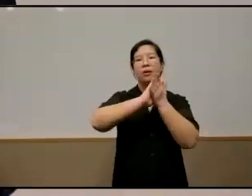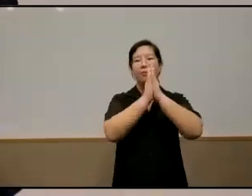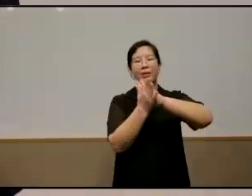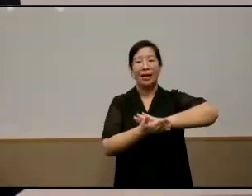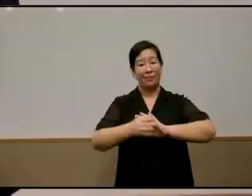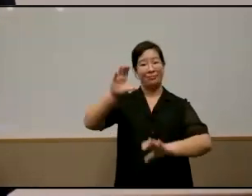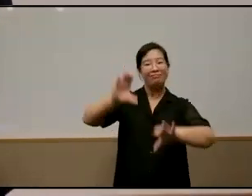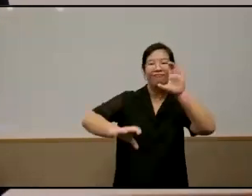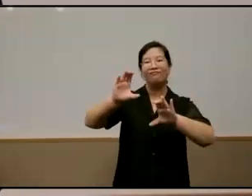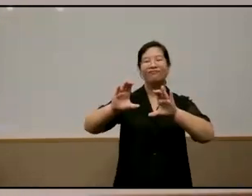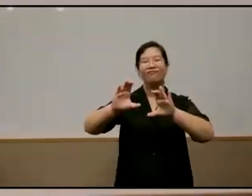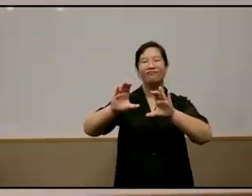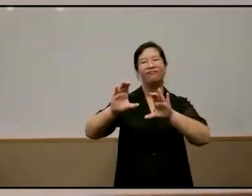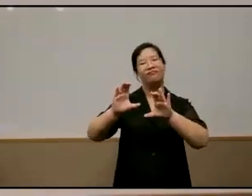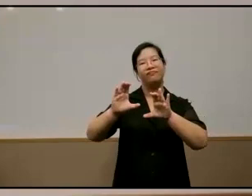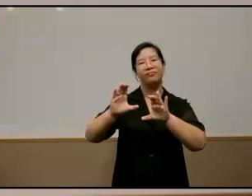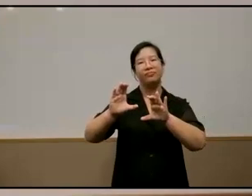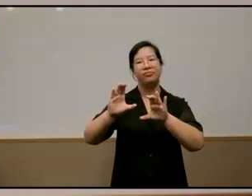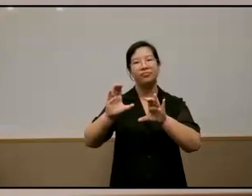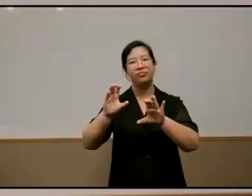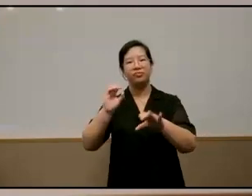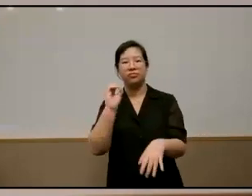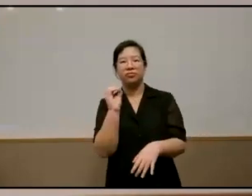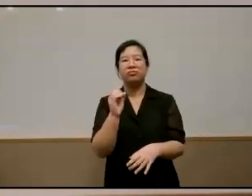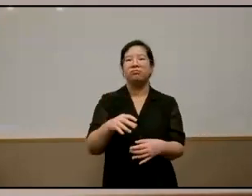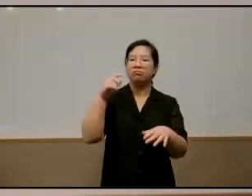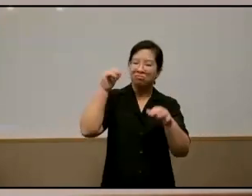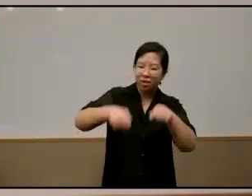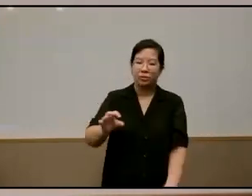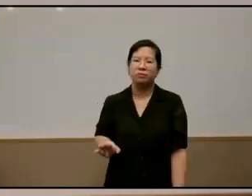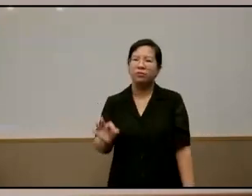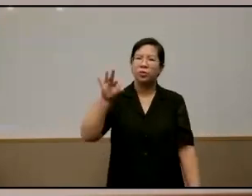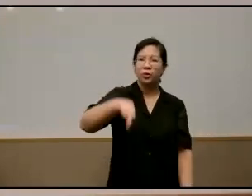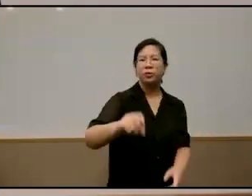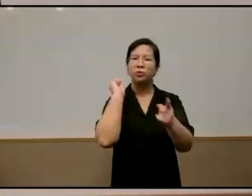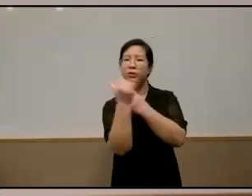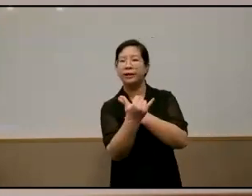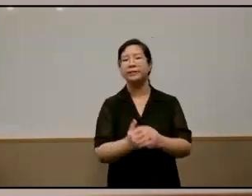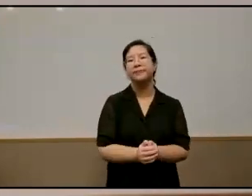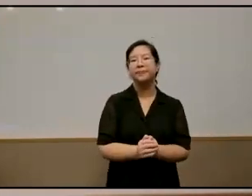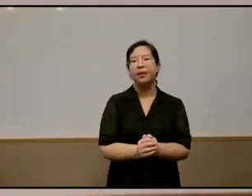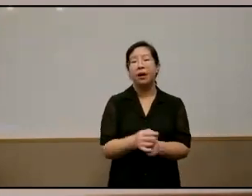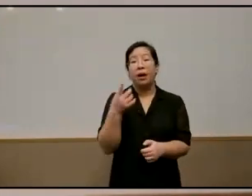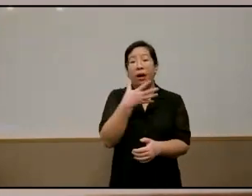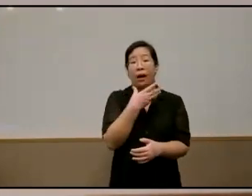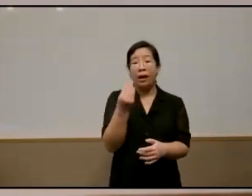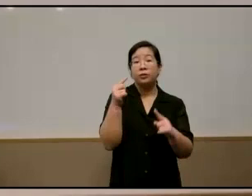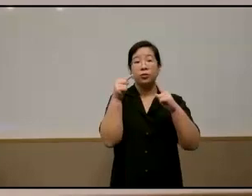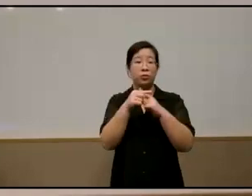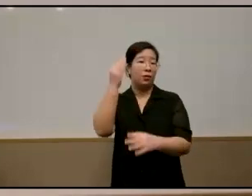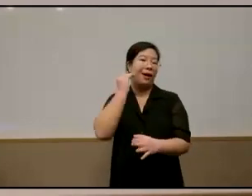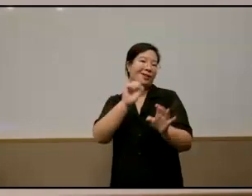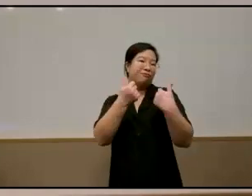citizenry of that is of that is able to contribute to society and to the head